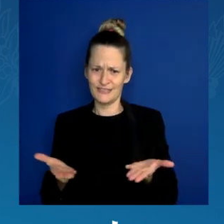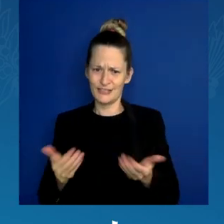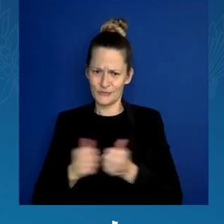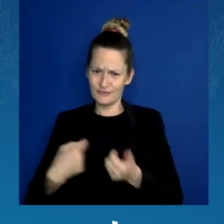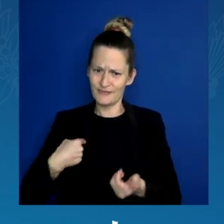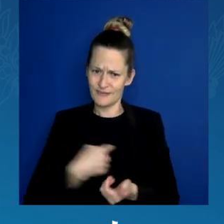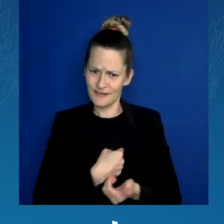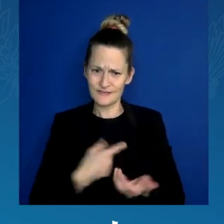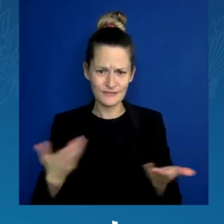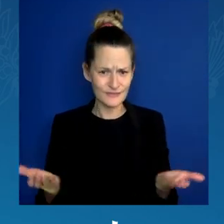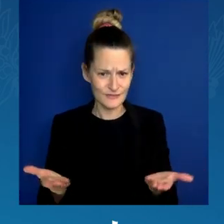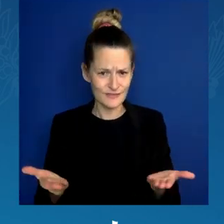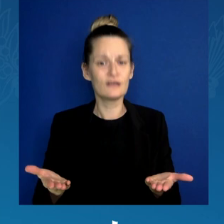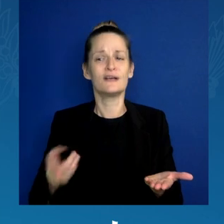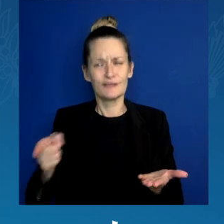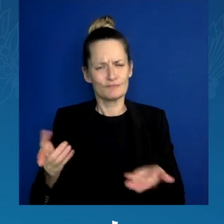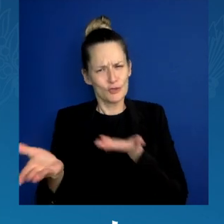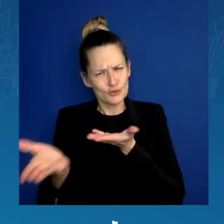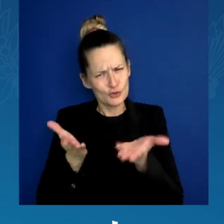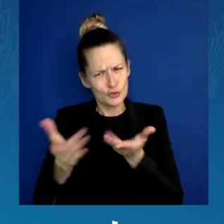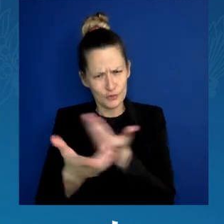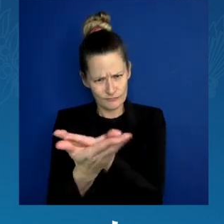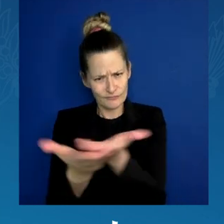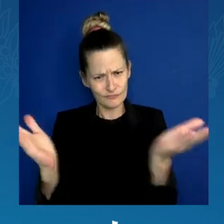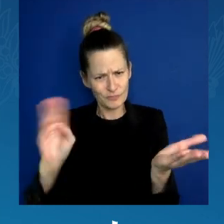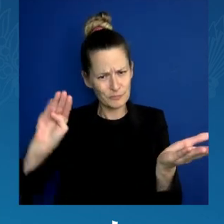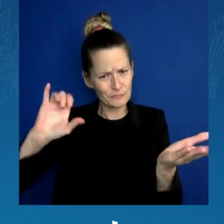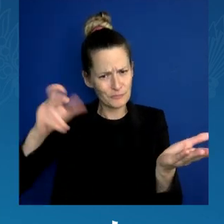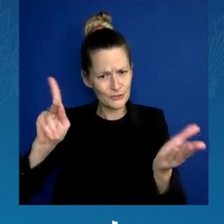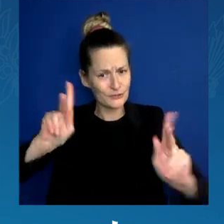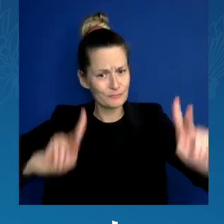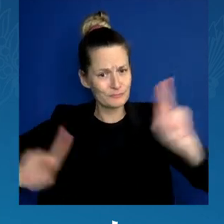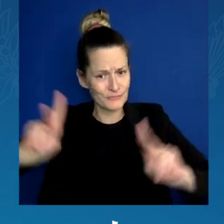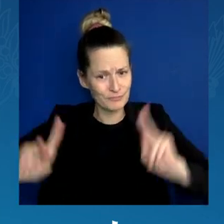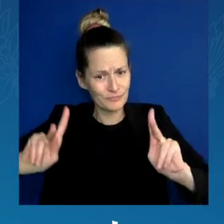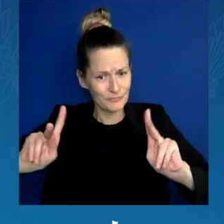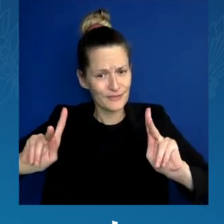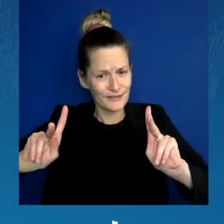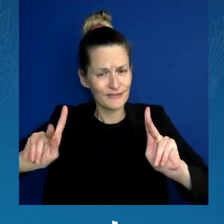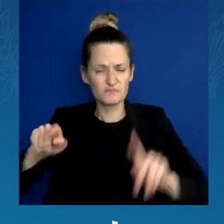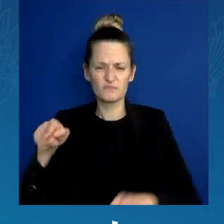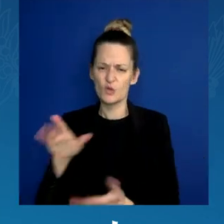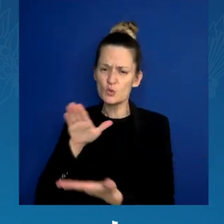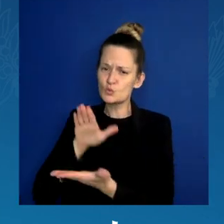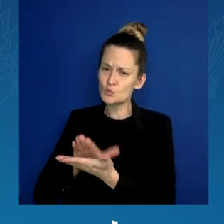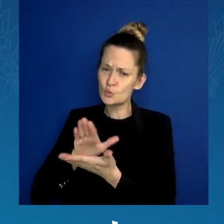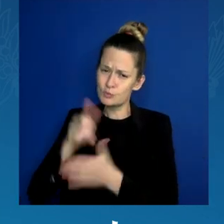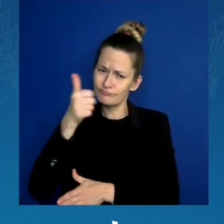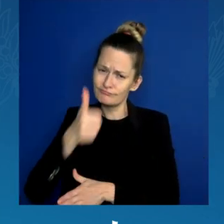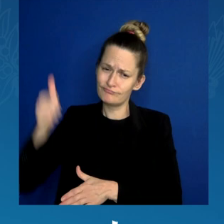particular, thank Superintendent Dr. Jennifer Martin-Green for being the host here for Southfield Public Schools.